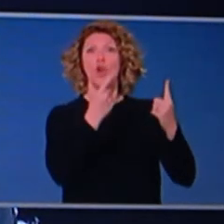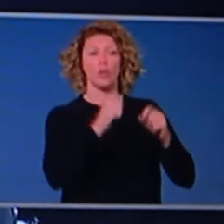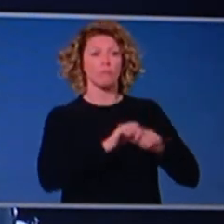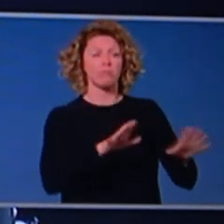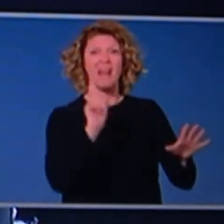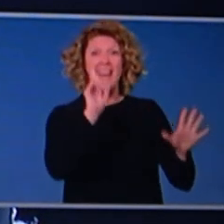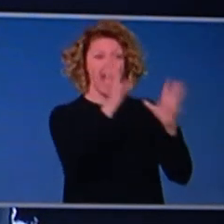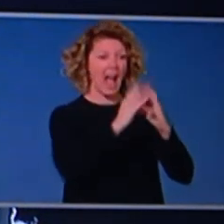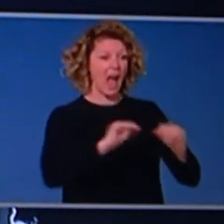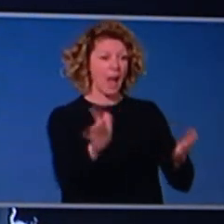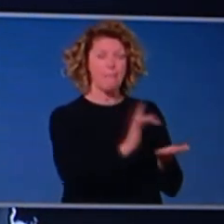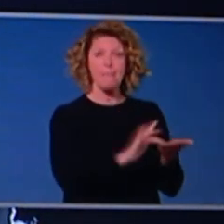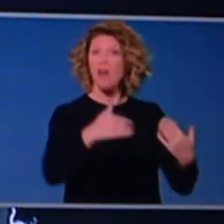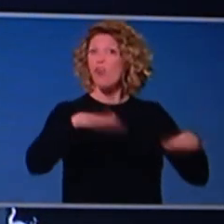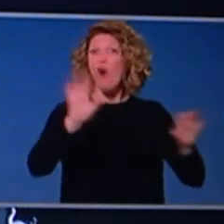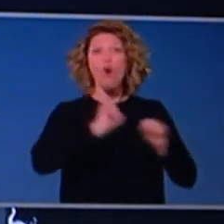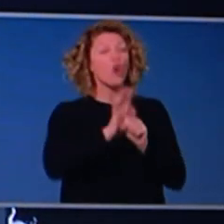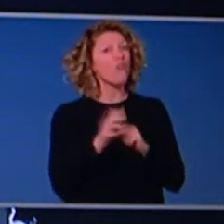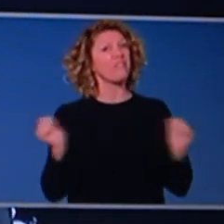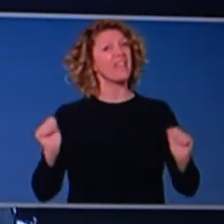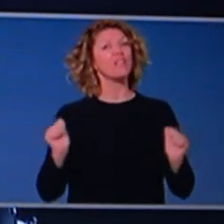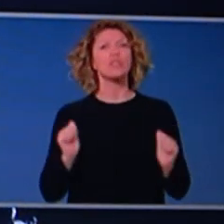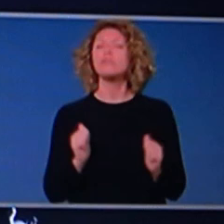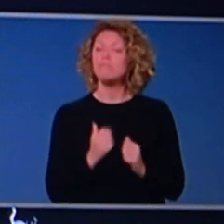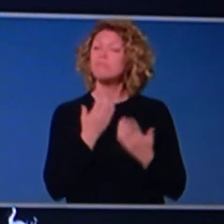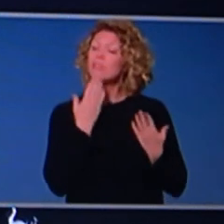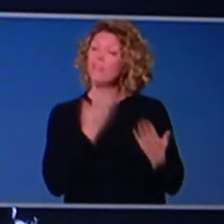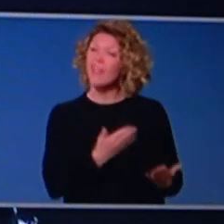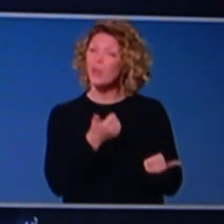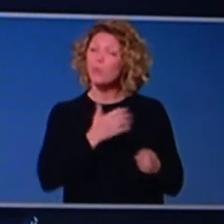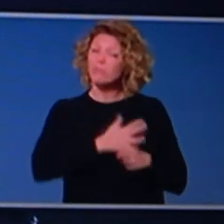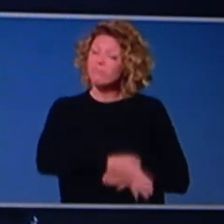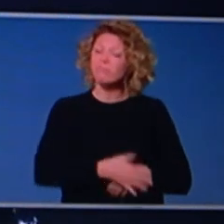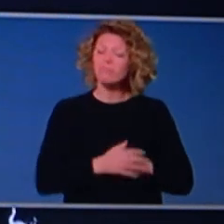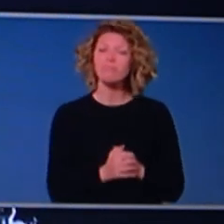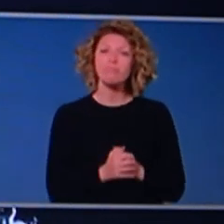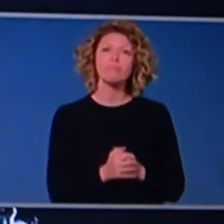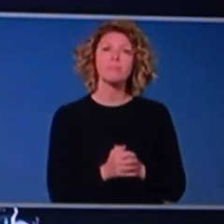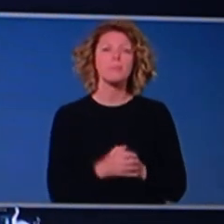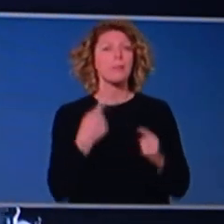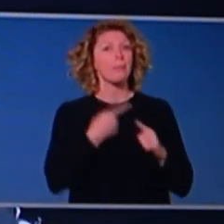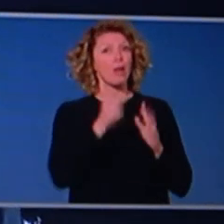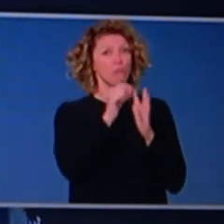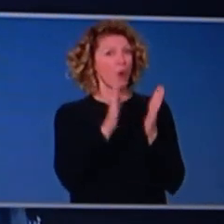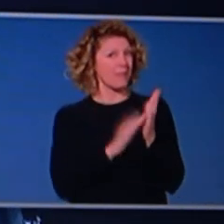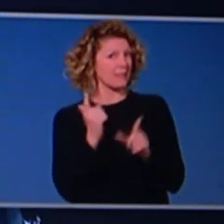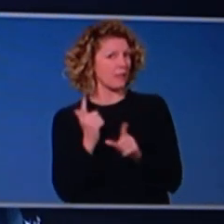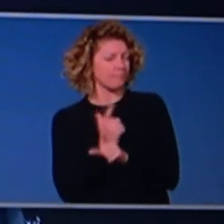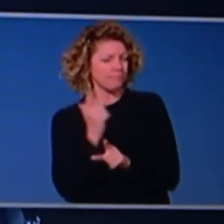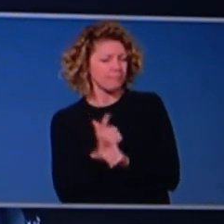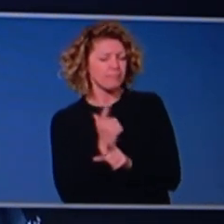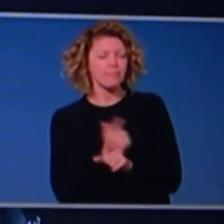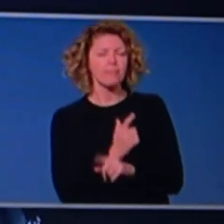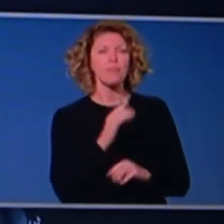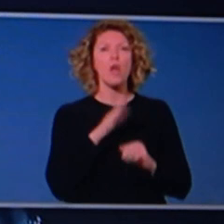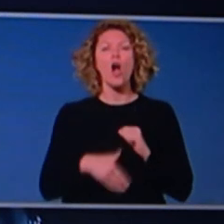congratulated for that work. It took a little while, but great work. With respect to the announcement that the Prime Minister has mentioned for